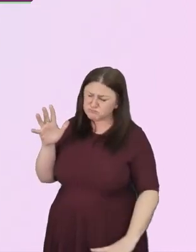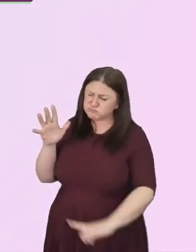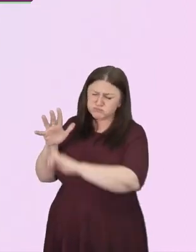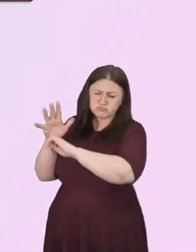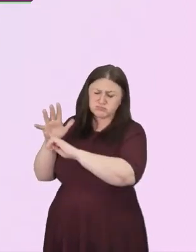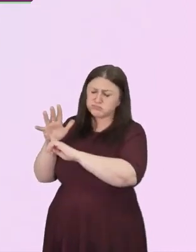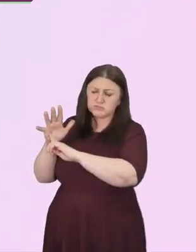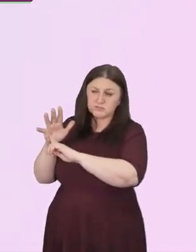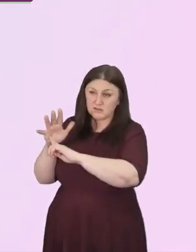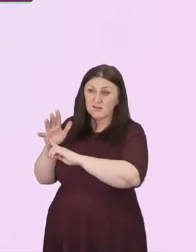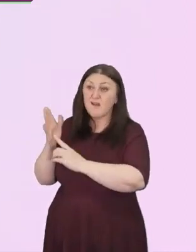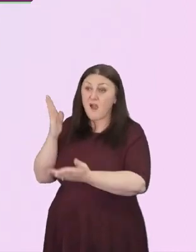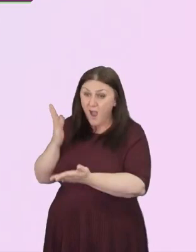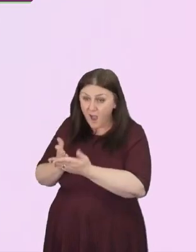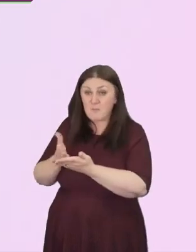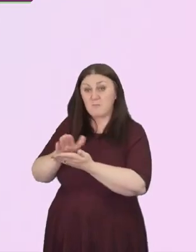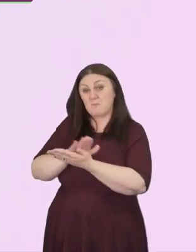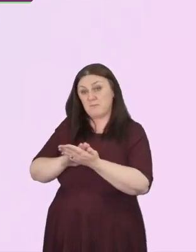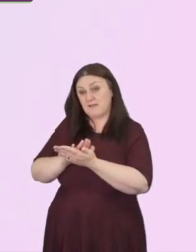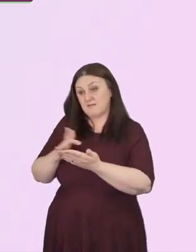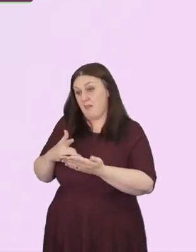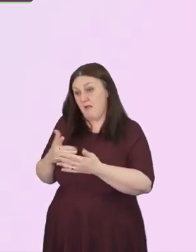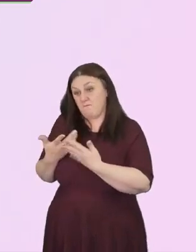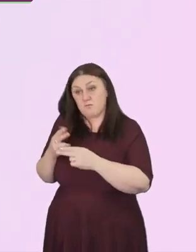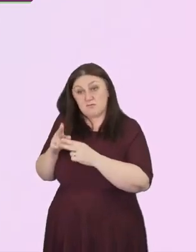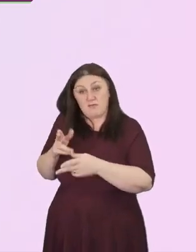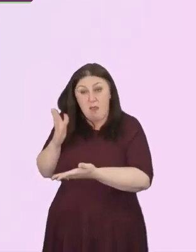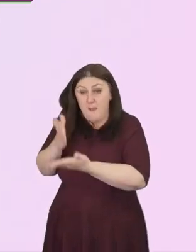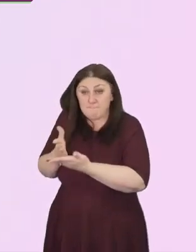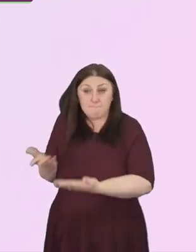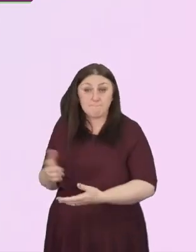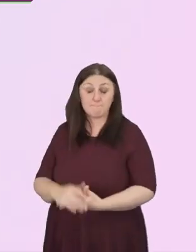And then, my next picture.